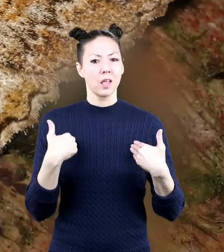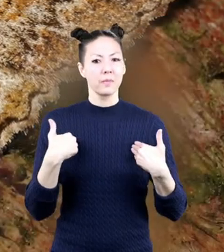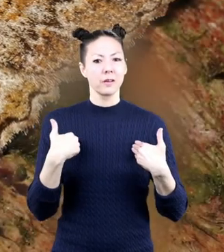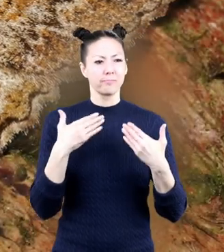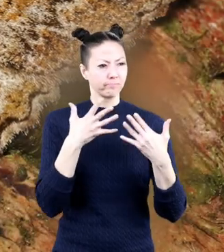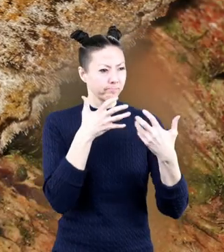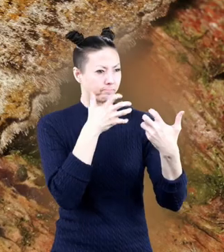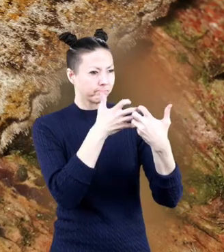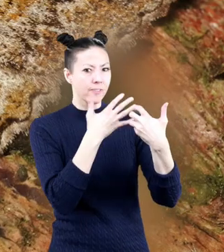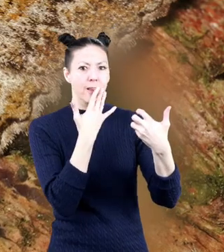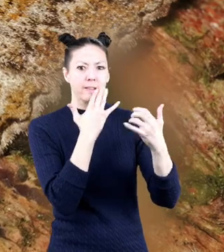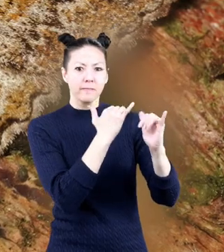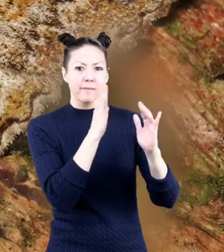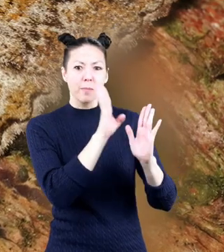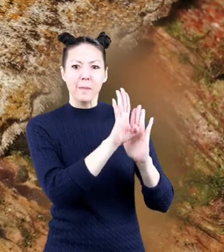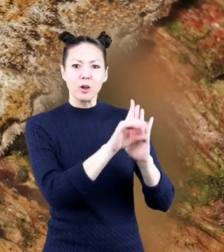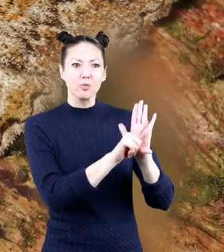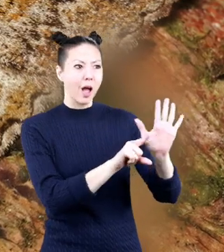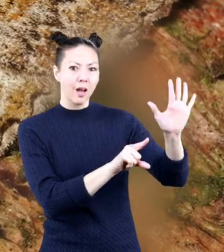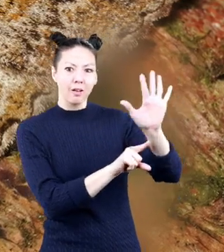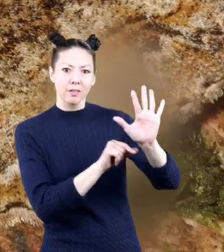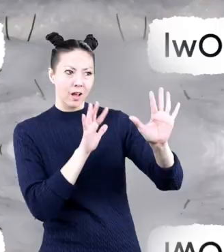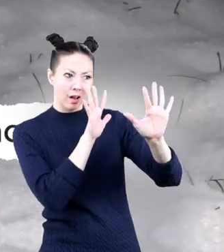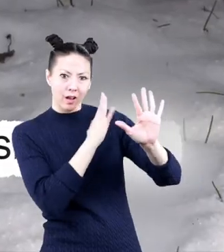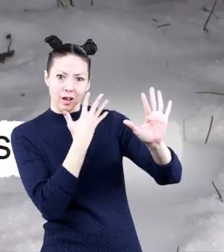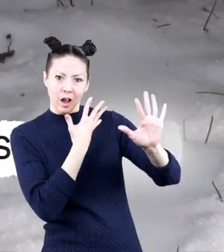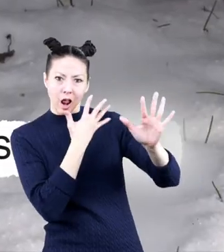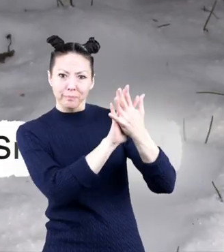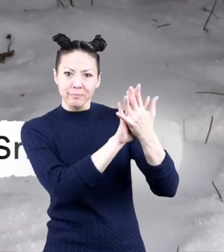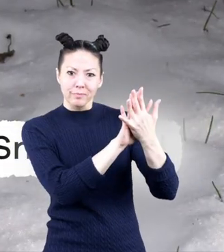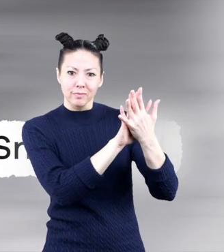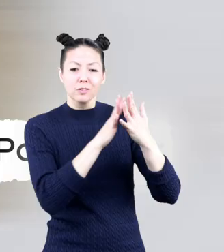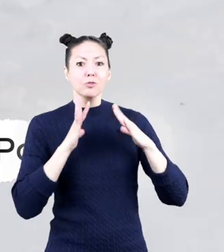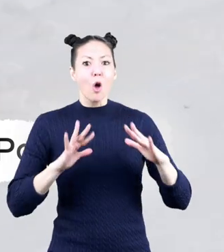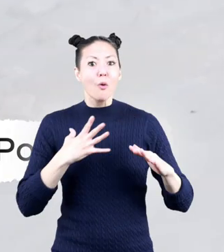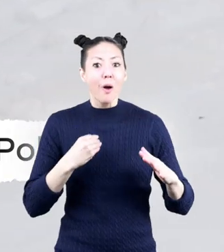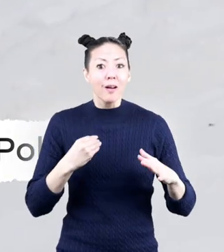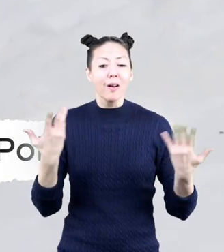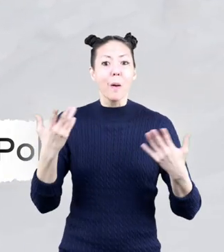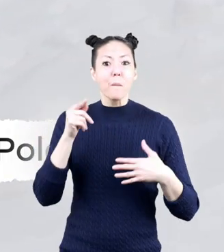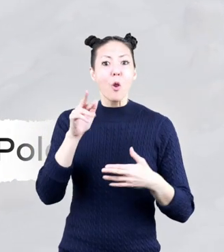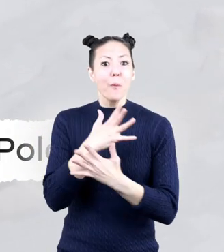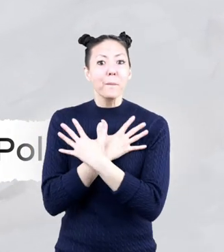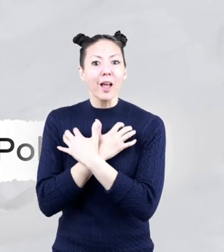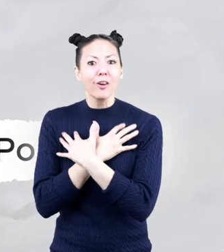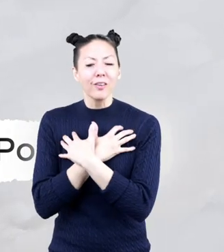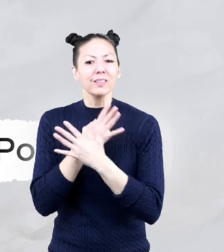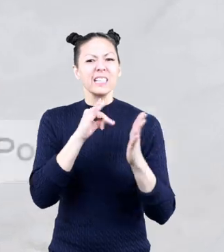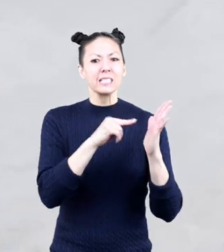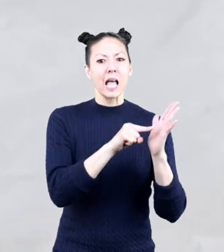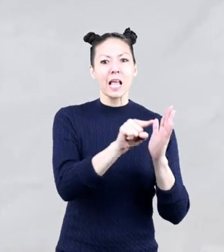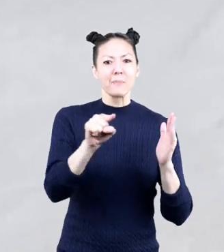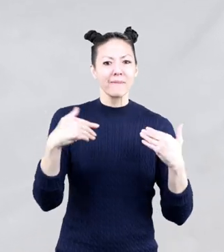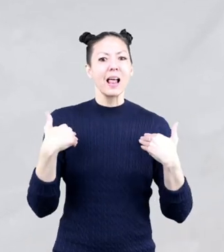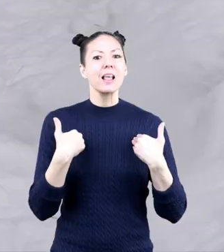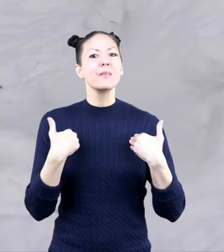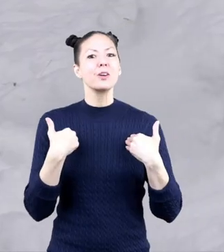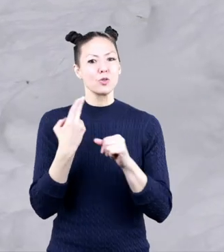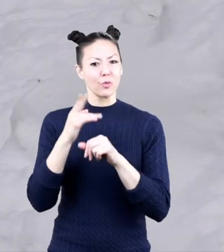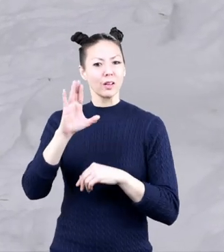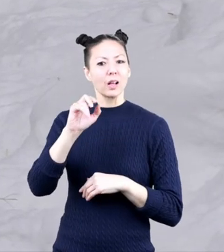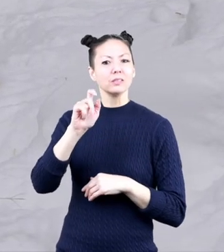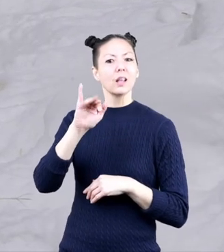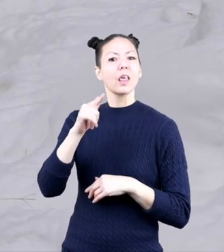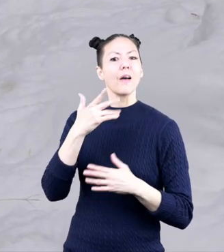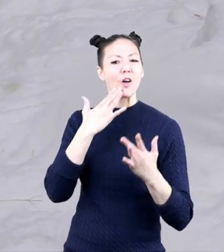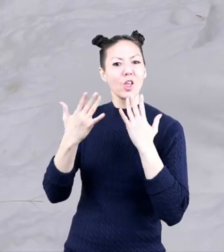blend into their background. The white snowy owl and the polar bear are examples of animals that use